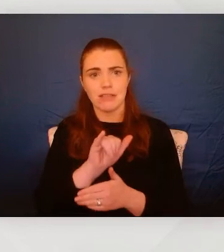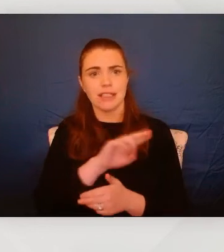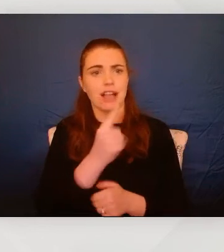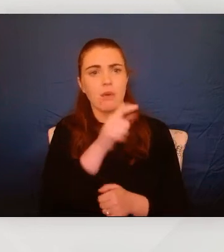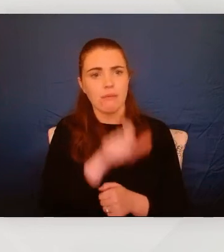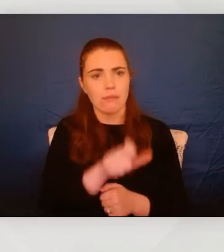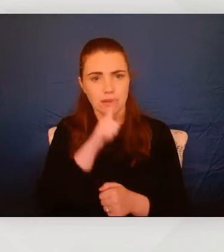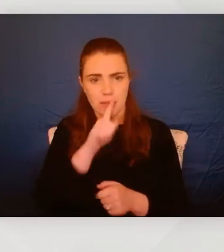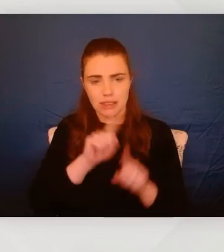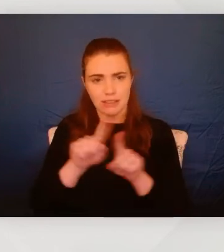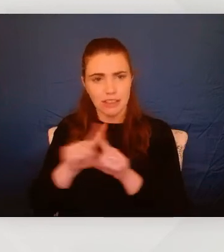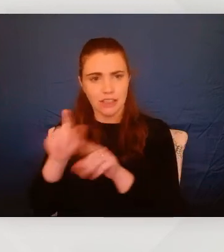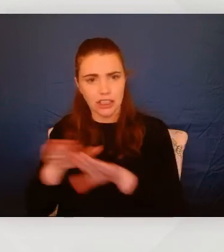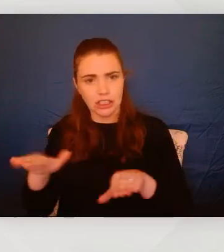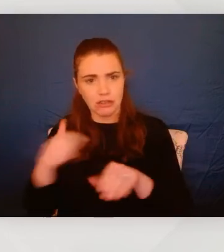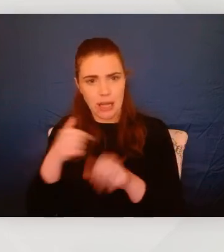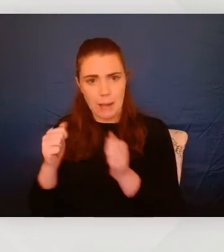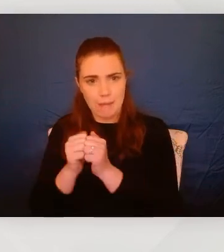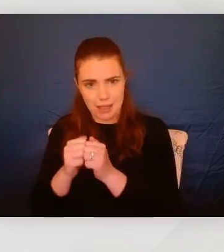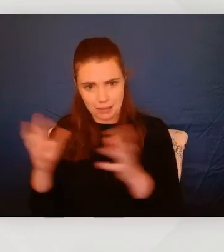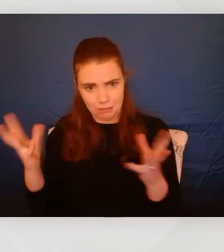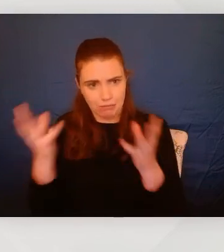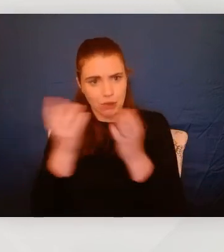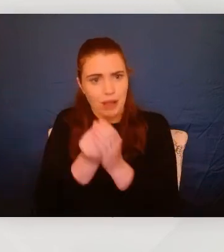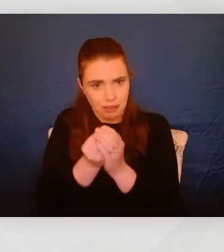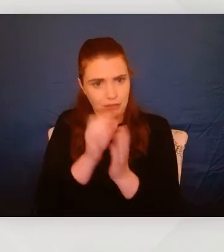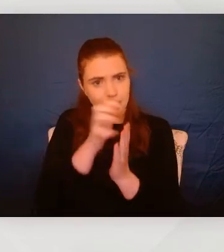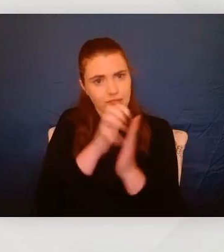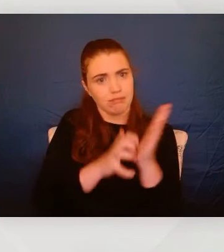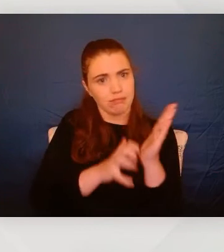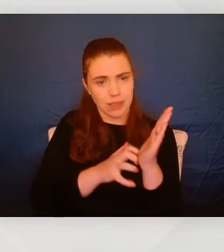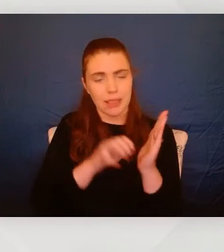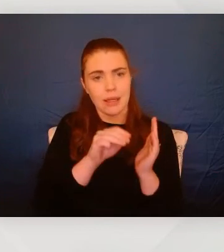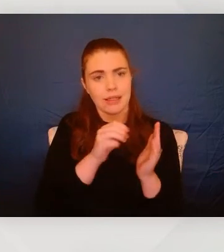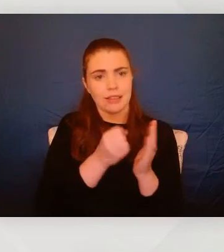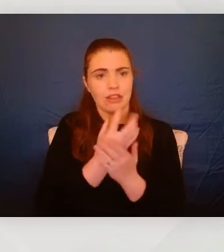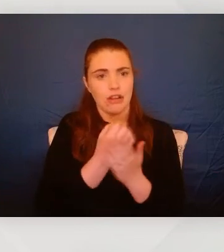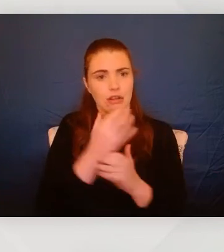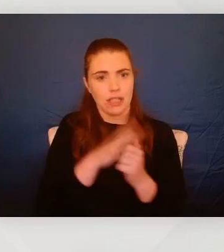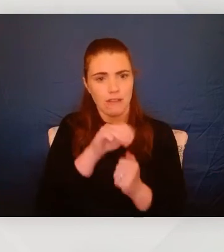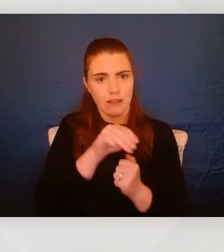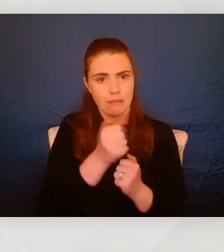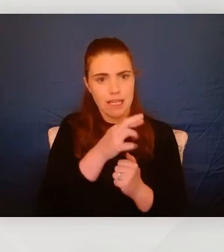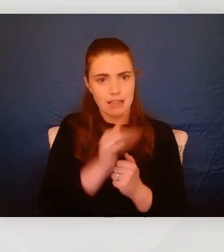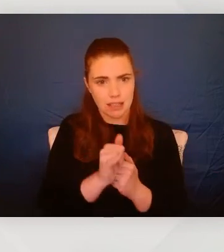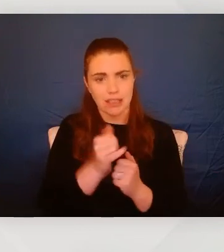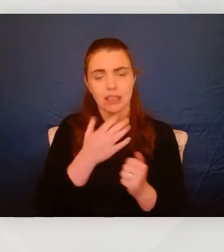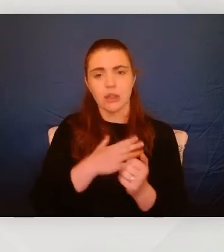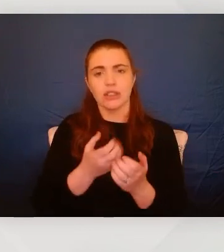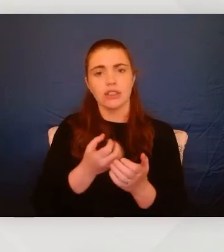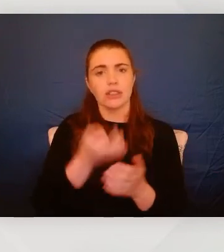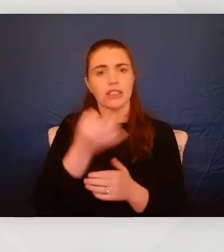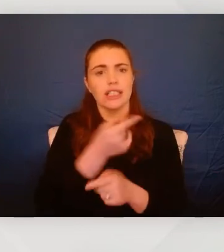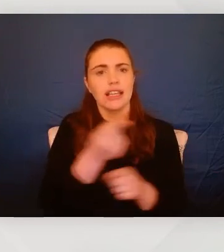do as we go through the story is to just imagine what it might be like to be a child and to have this inner